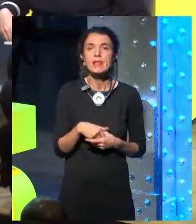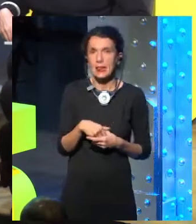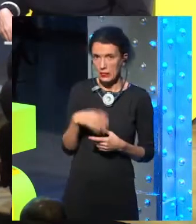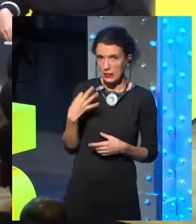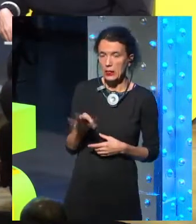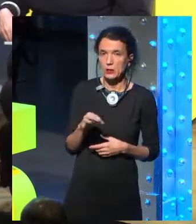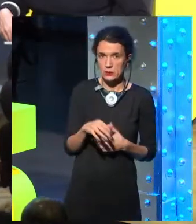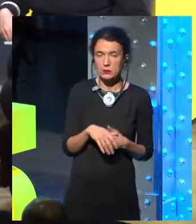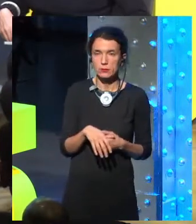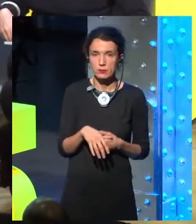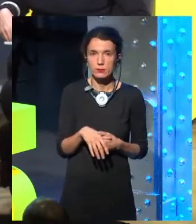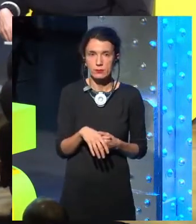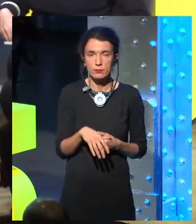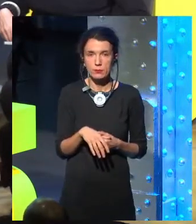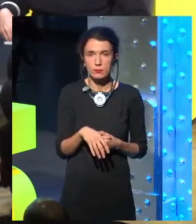train digital humans?